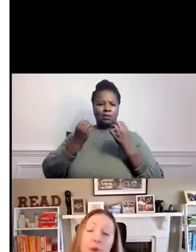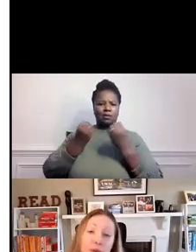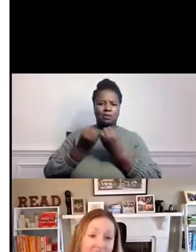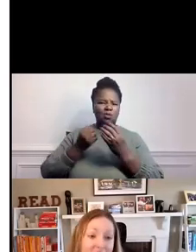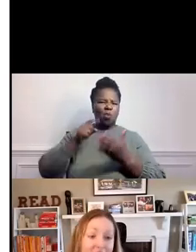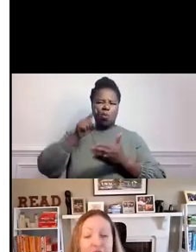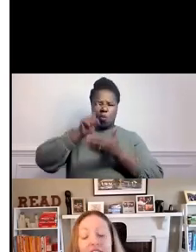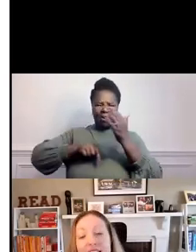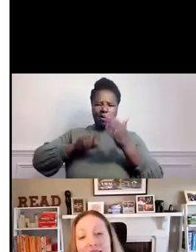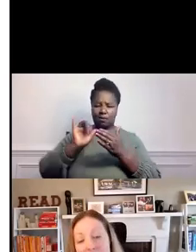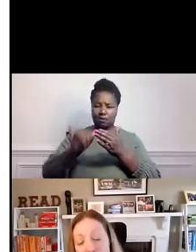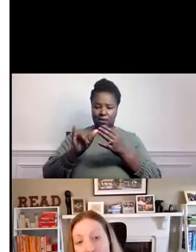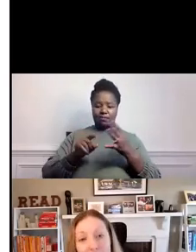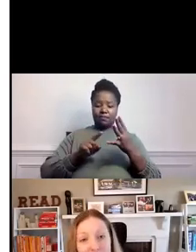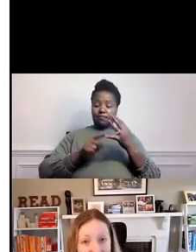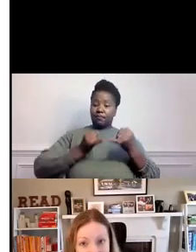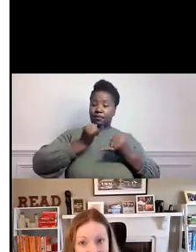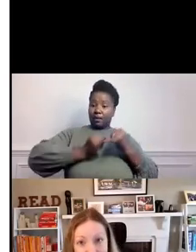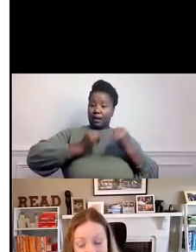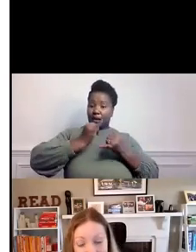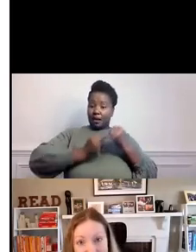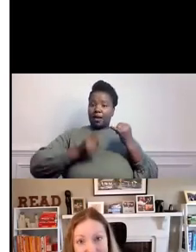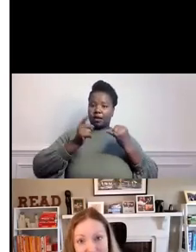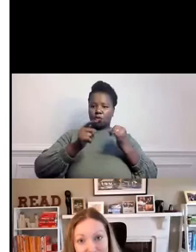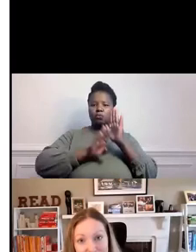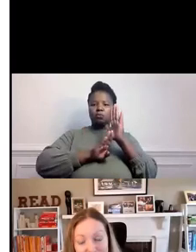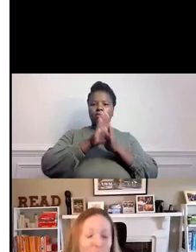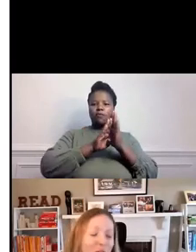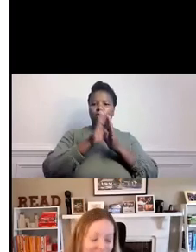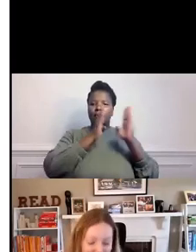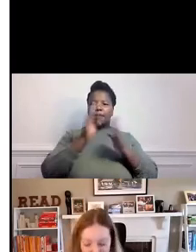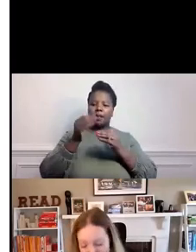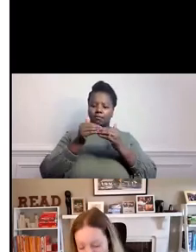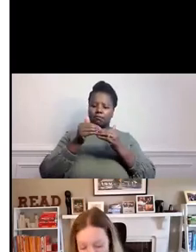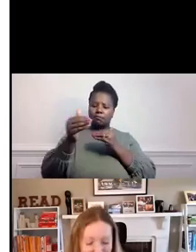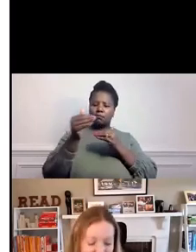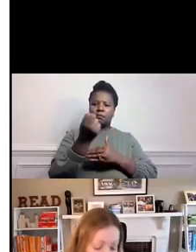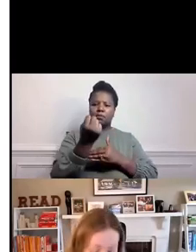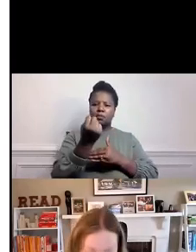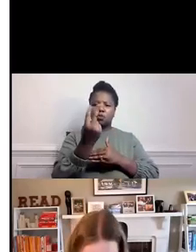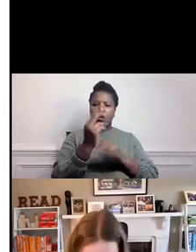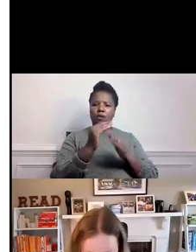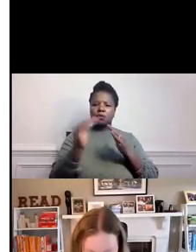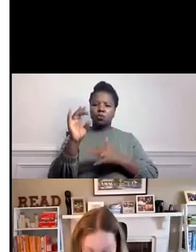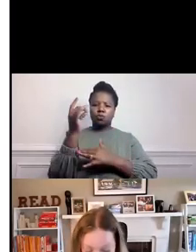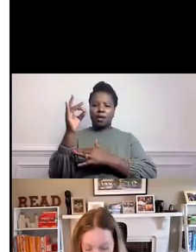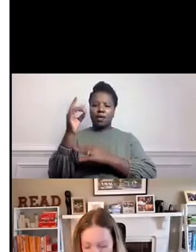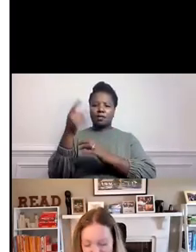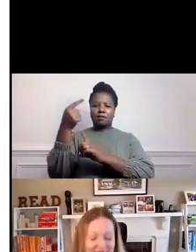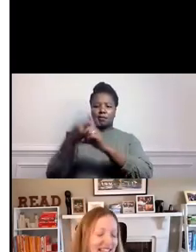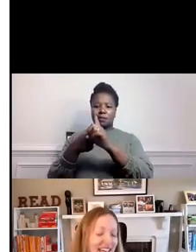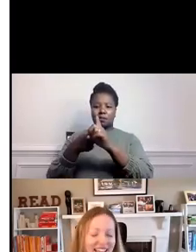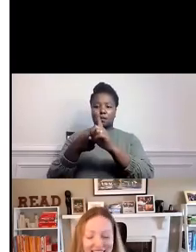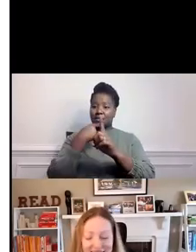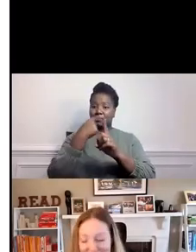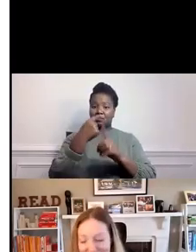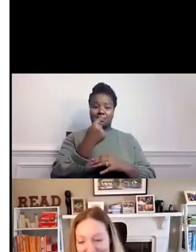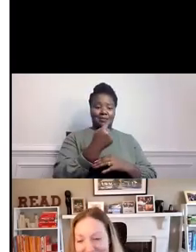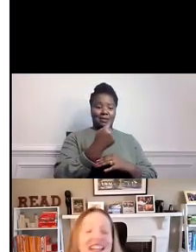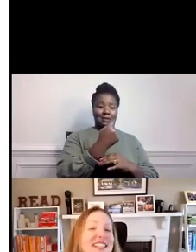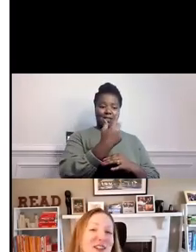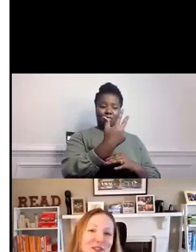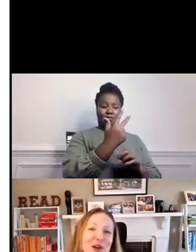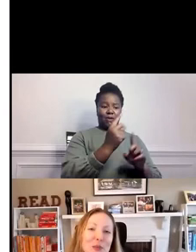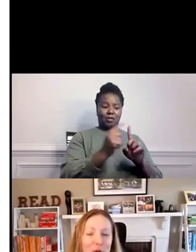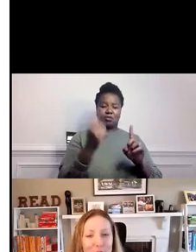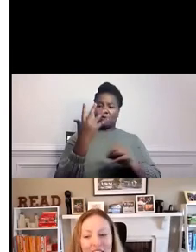develop a plan for the next 12 to 18 months. So often we make three and five year strategic plans, but